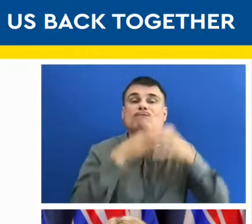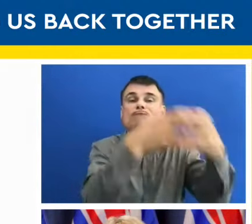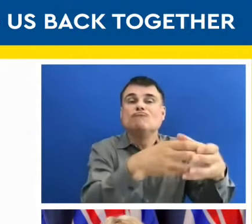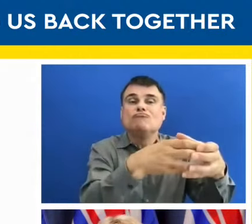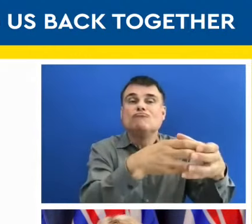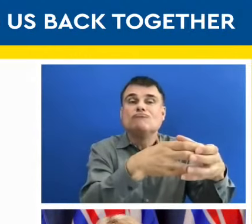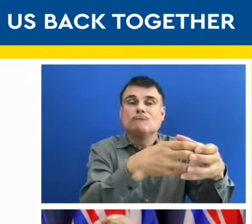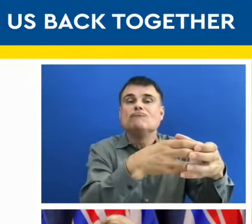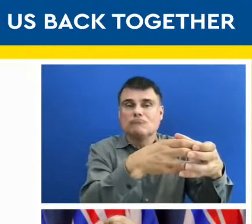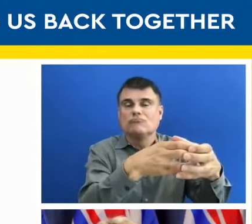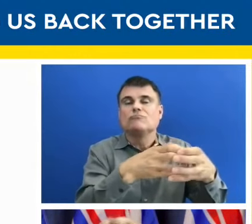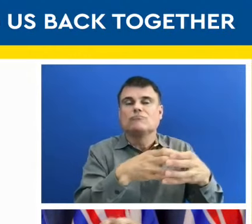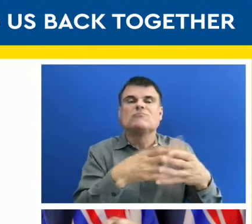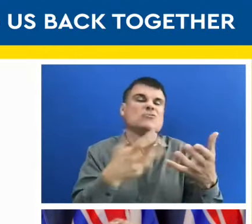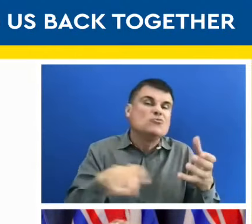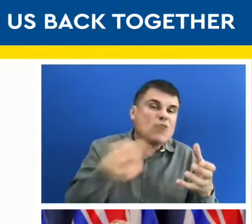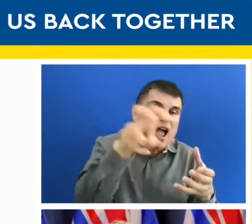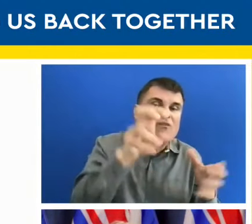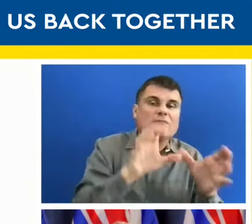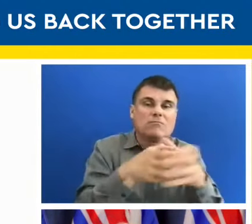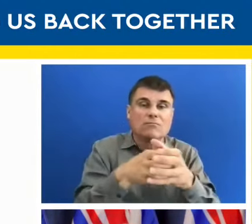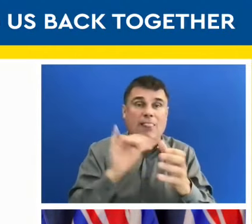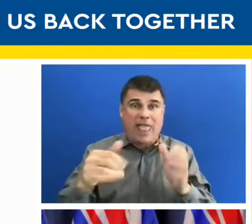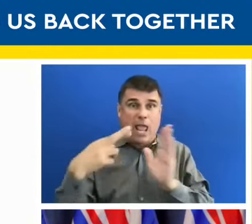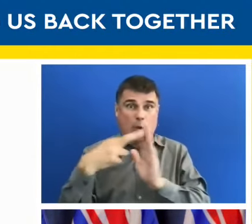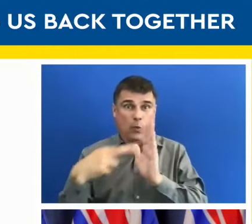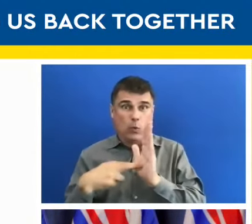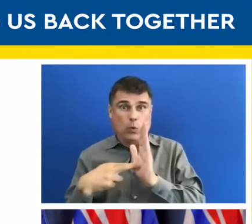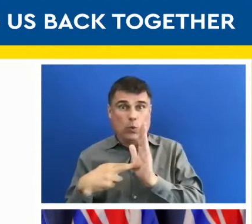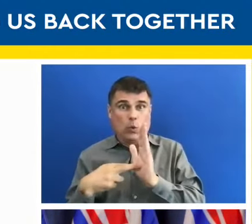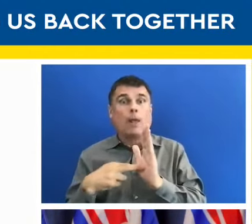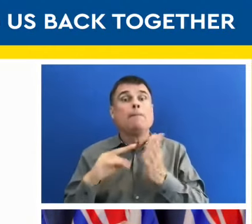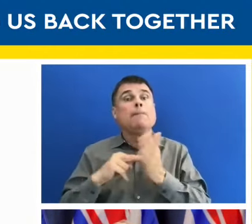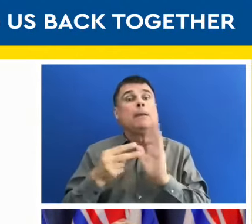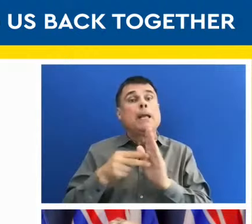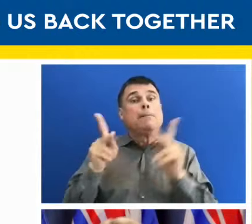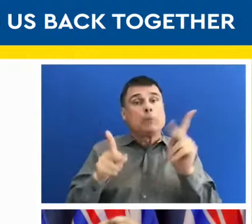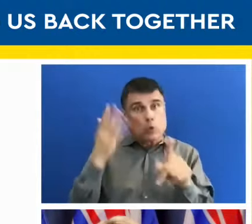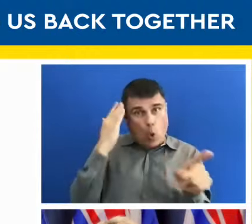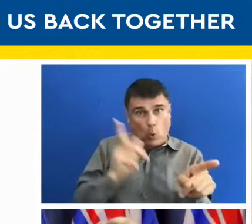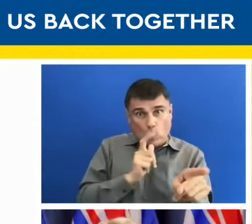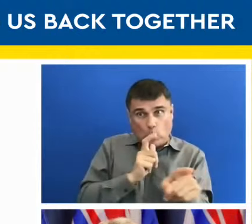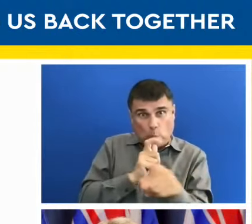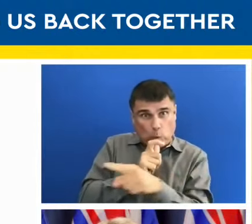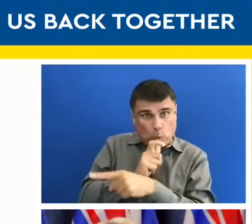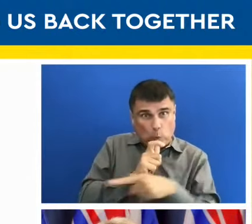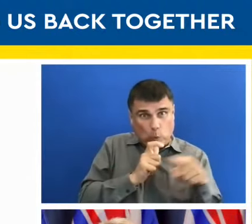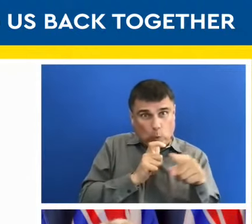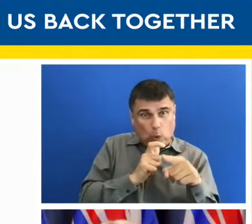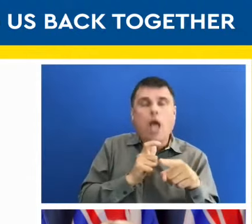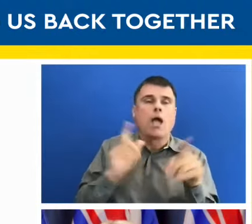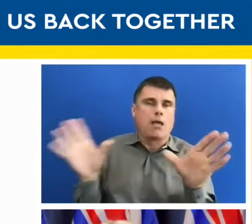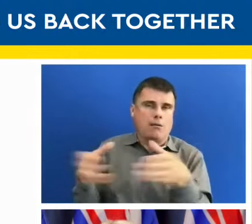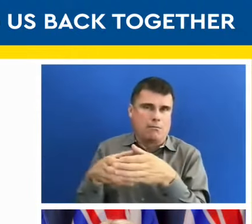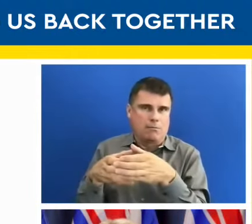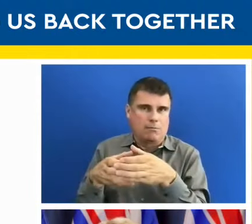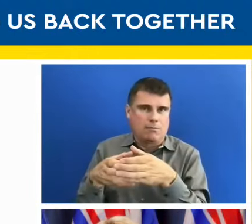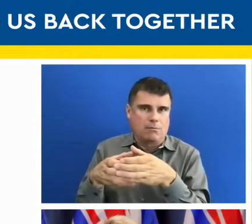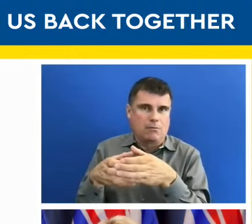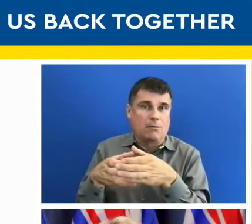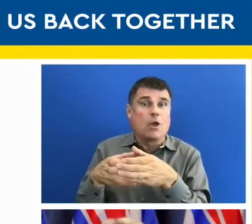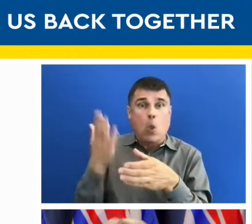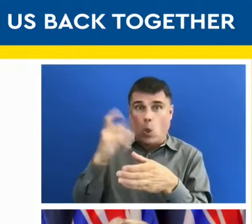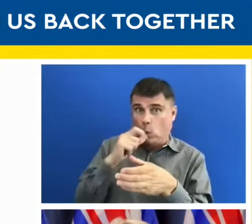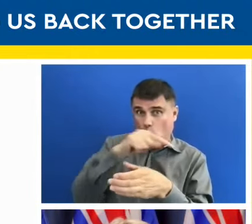situations where these are people that we know. We are removing the order because we know the risk. We know the vaccination status.